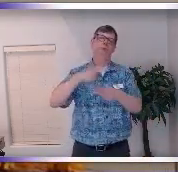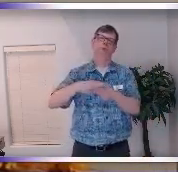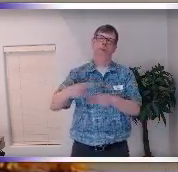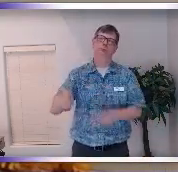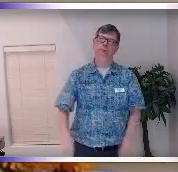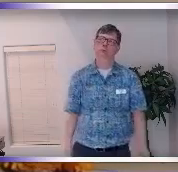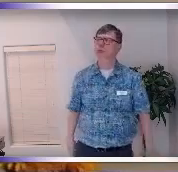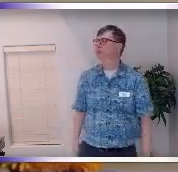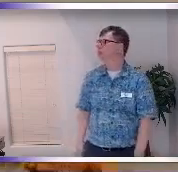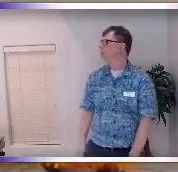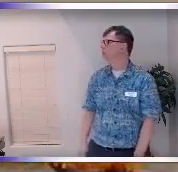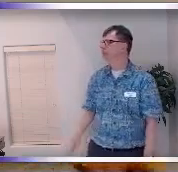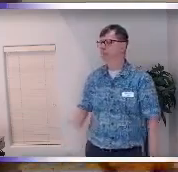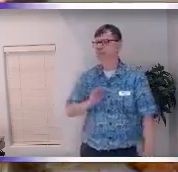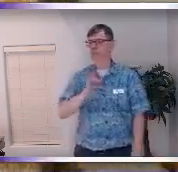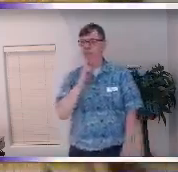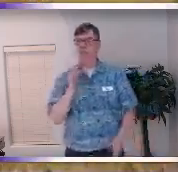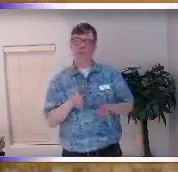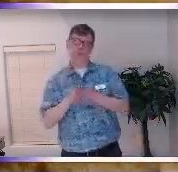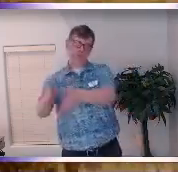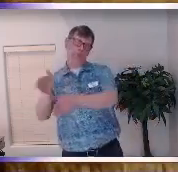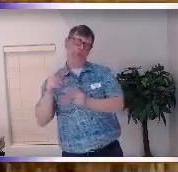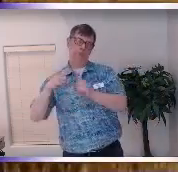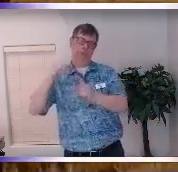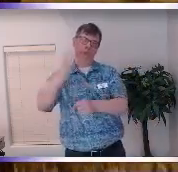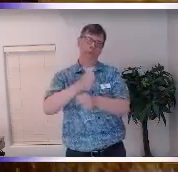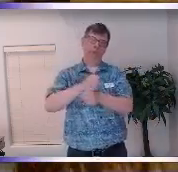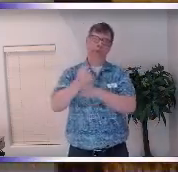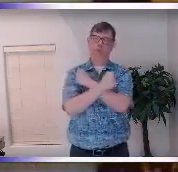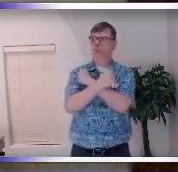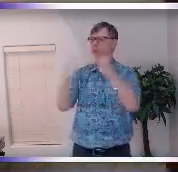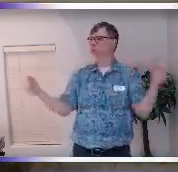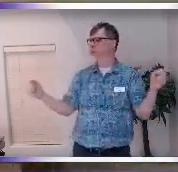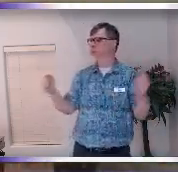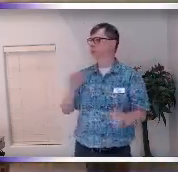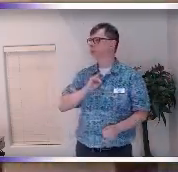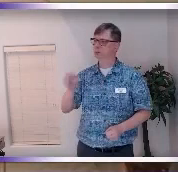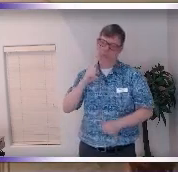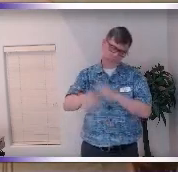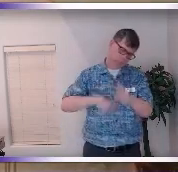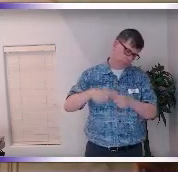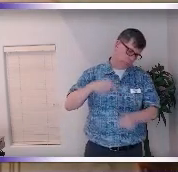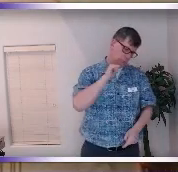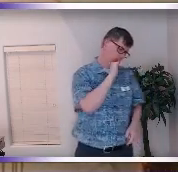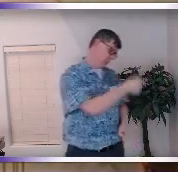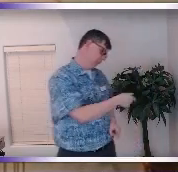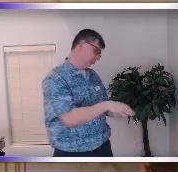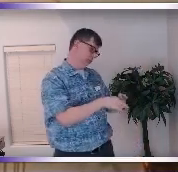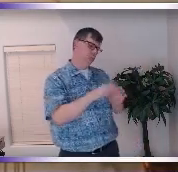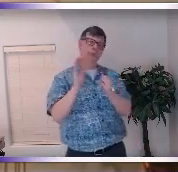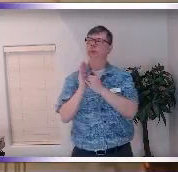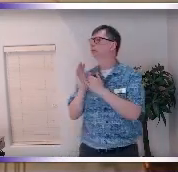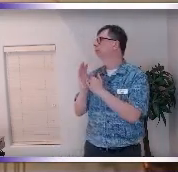is a doctor in England and he still goes to work and he's fully liberated and I don't know how he does it I mean he does satsang